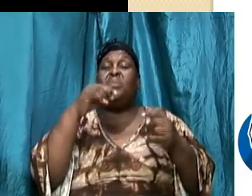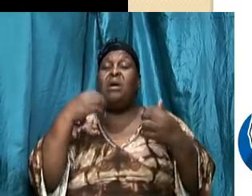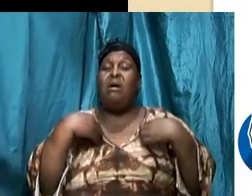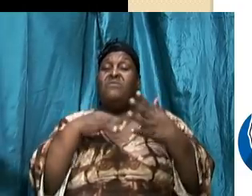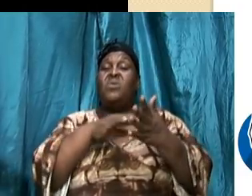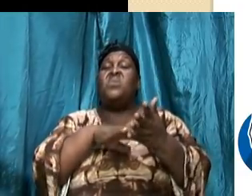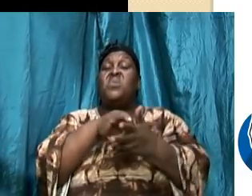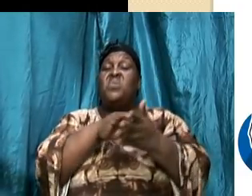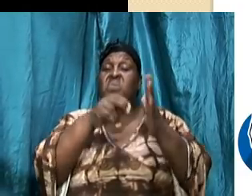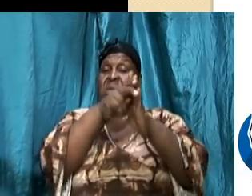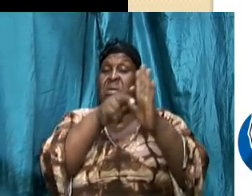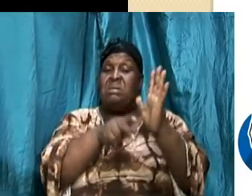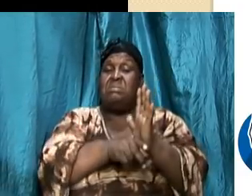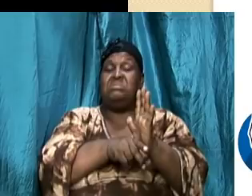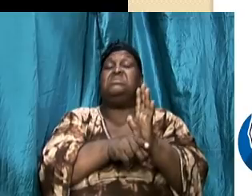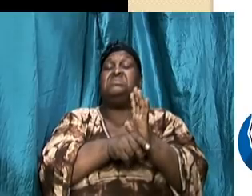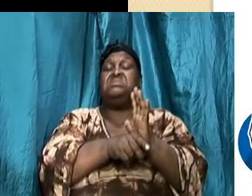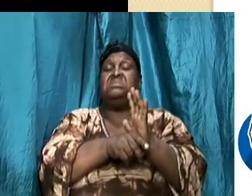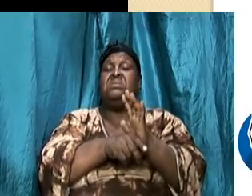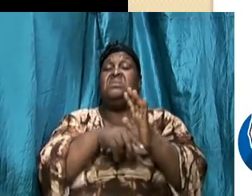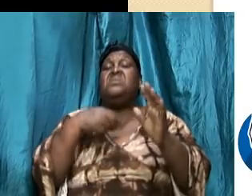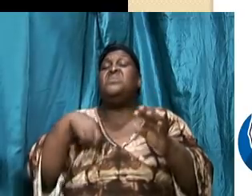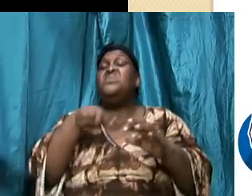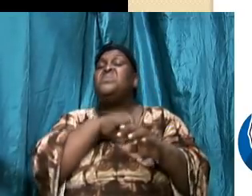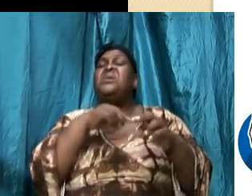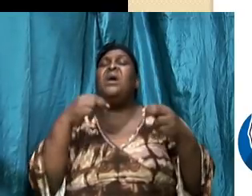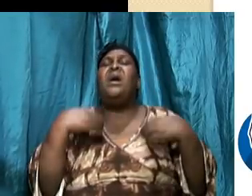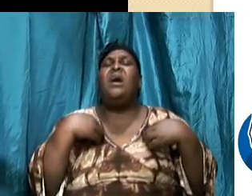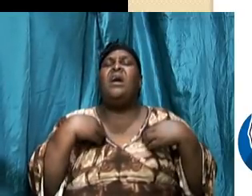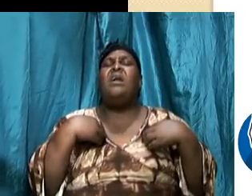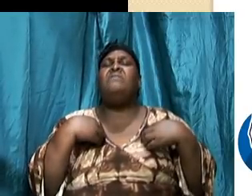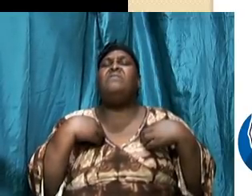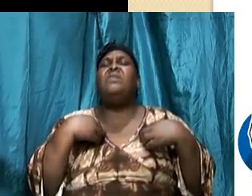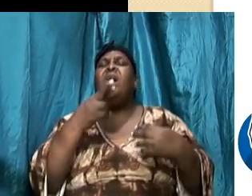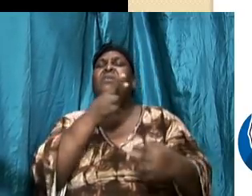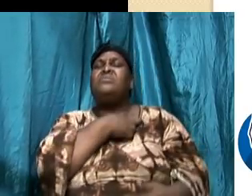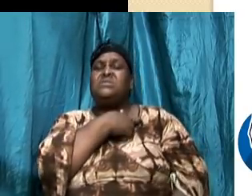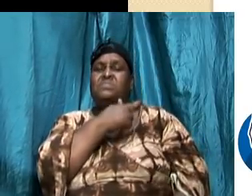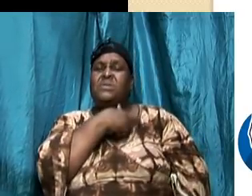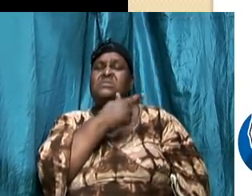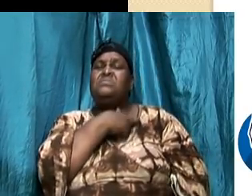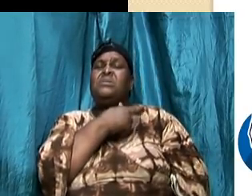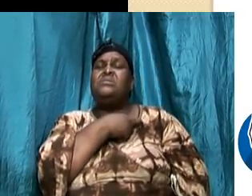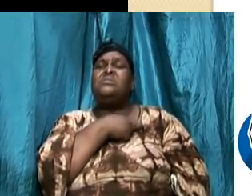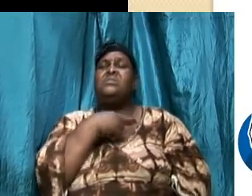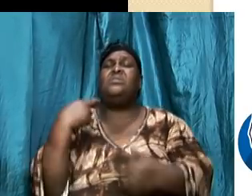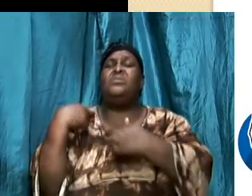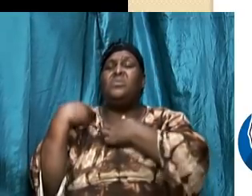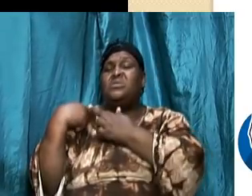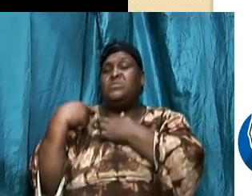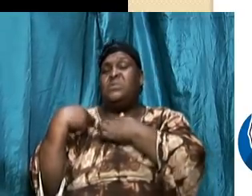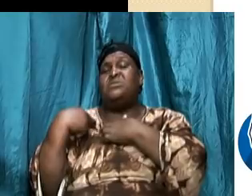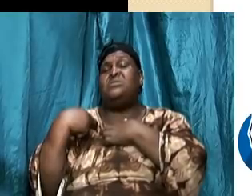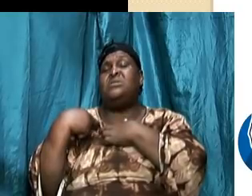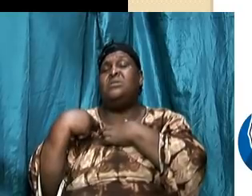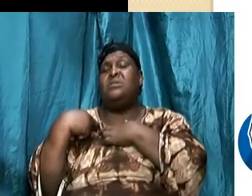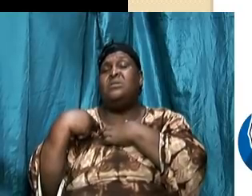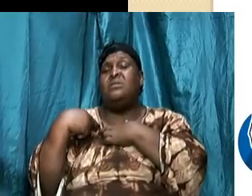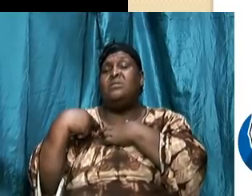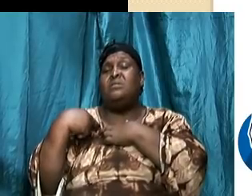every child of God have weak areas but we have our responsibility to constantly be searching ourselves to